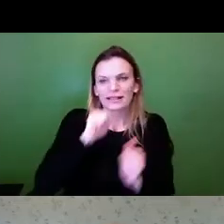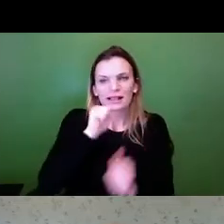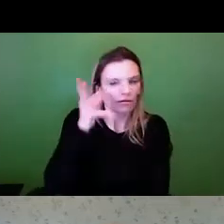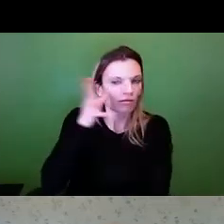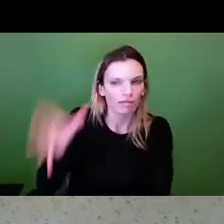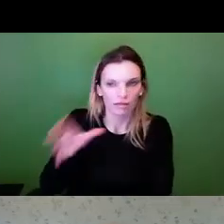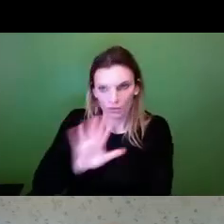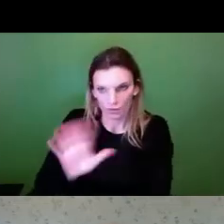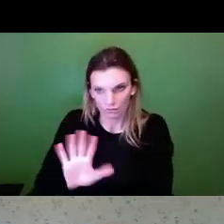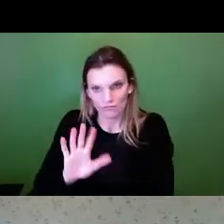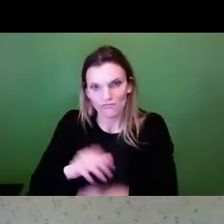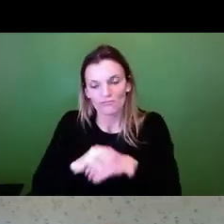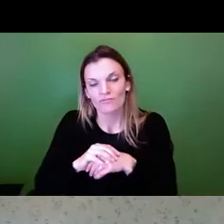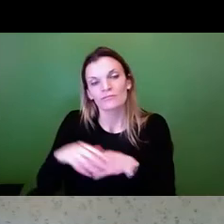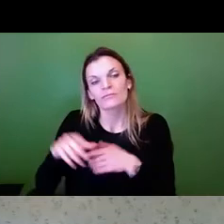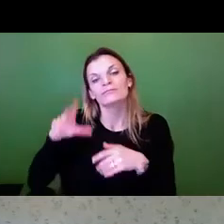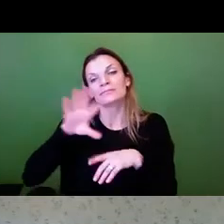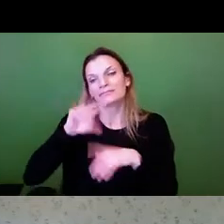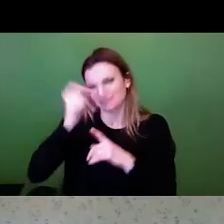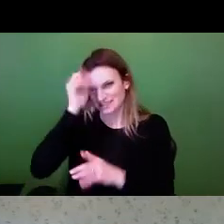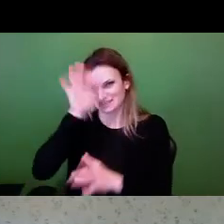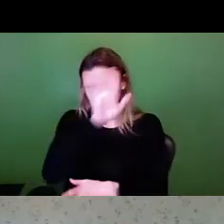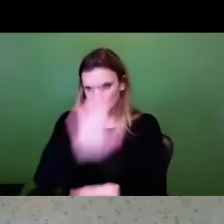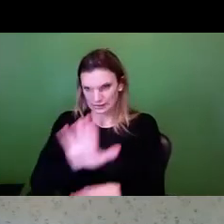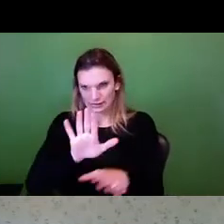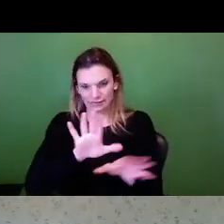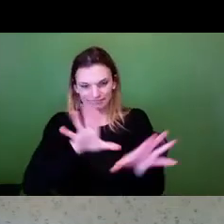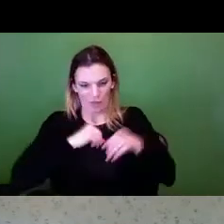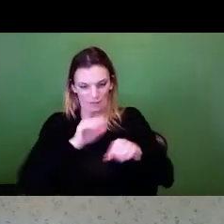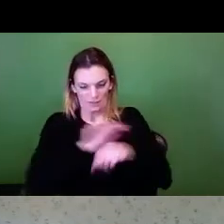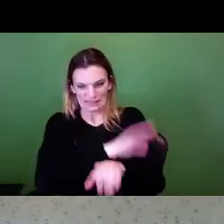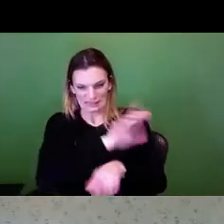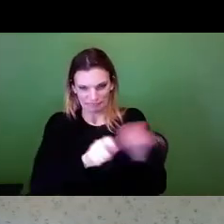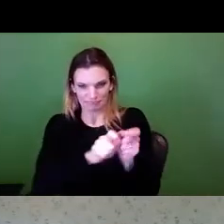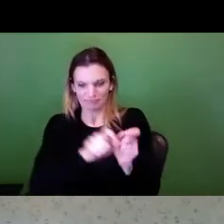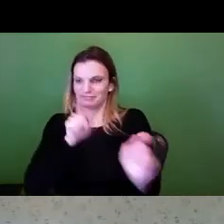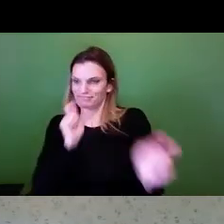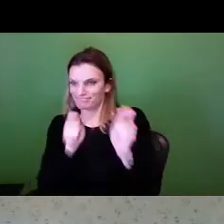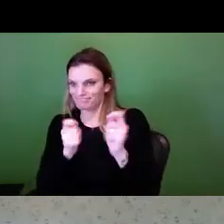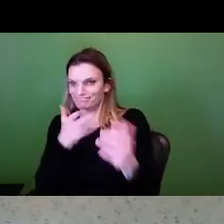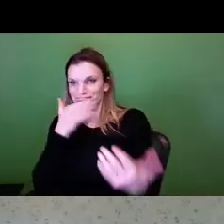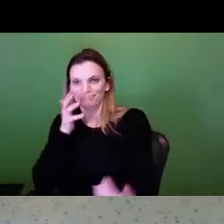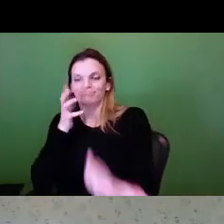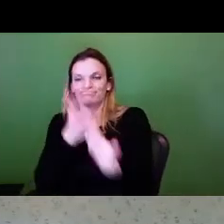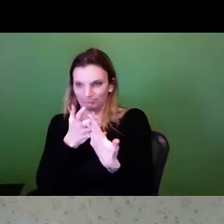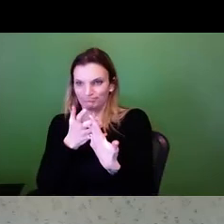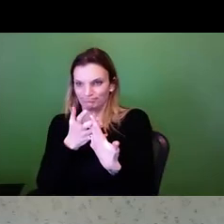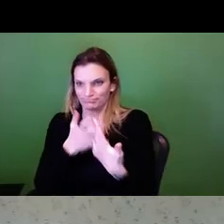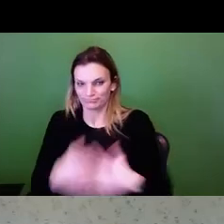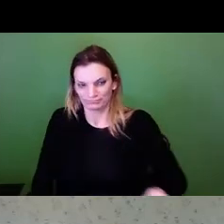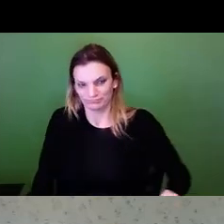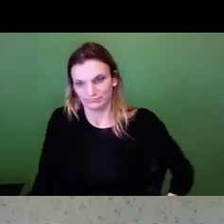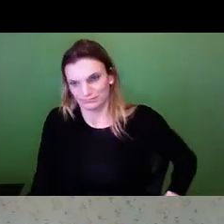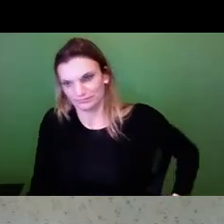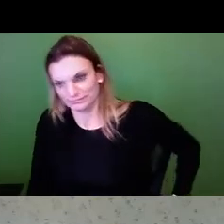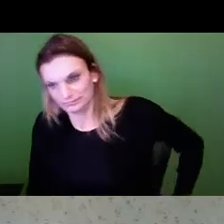allows employers to tailor safety and health around their employees that may need to do something a little bit different